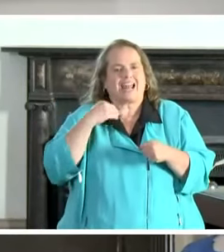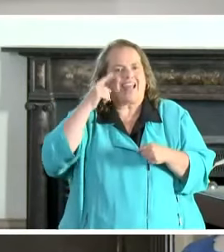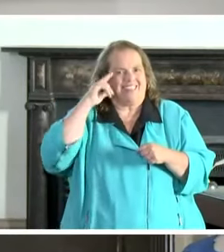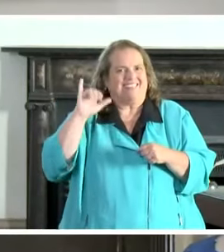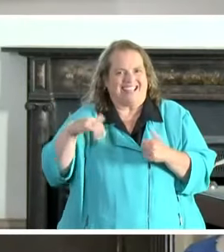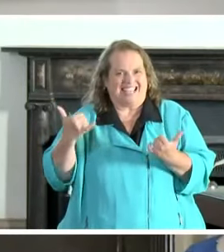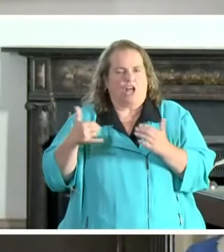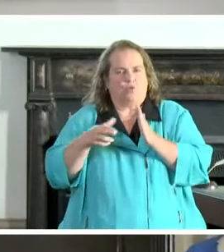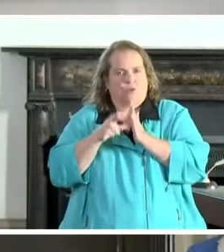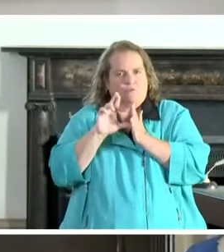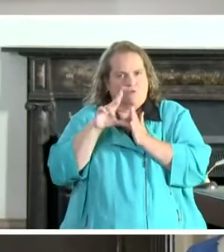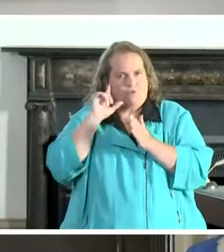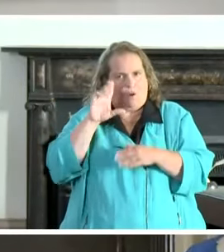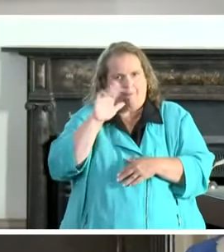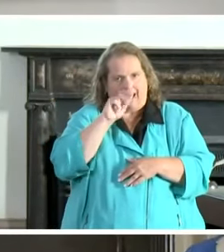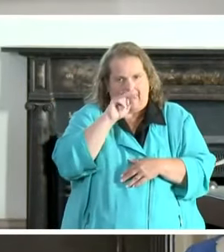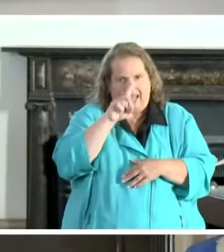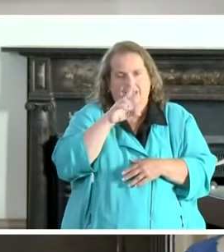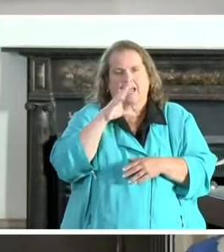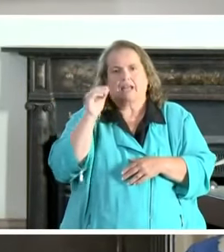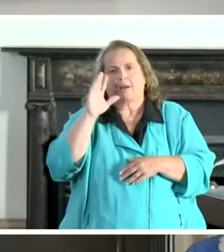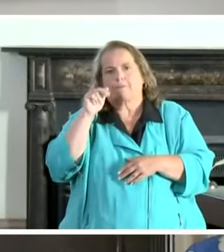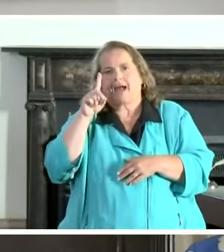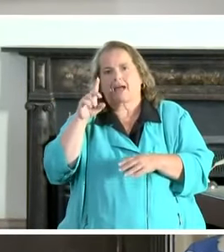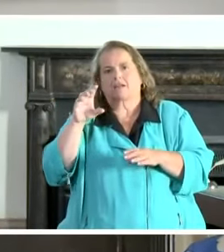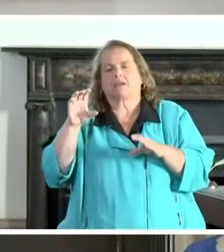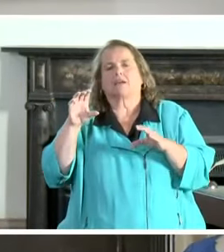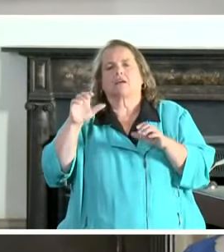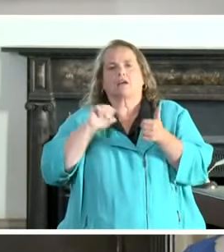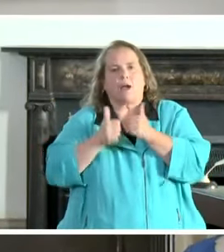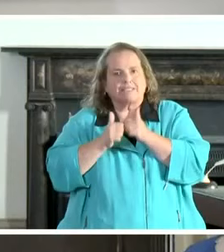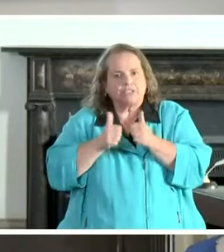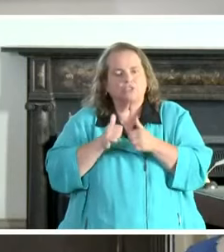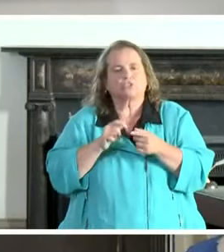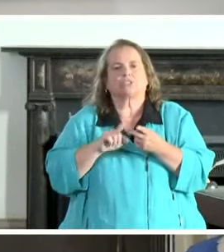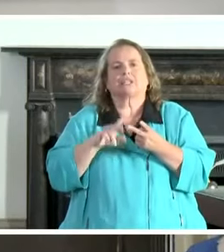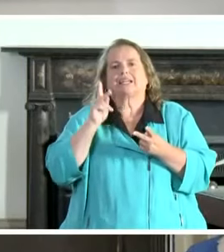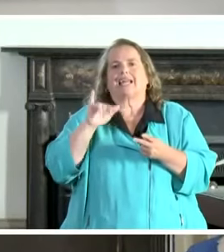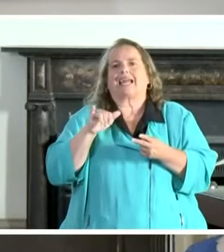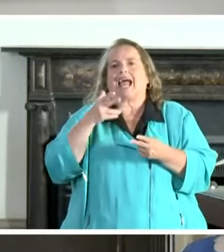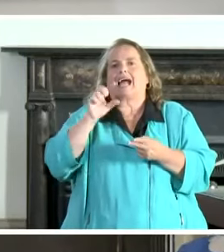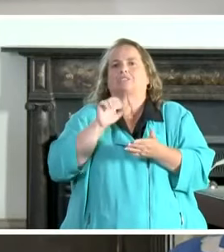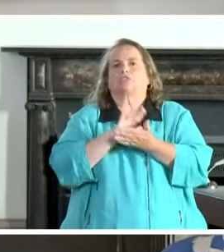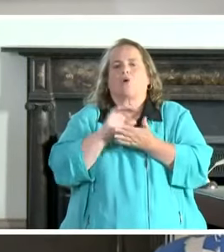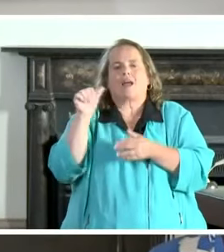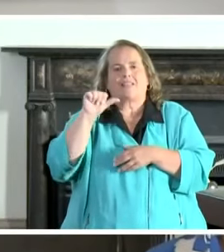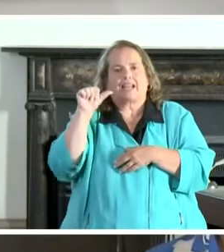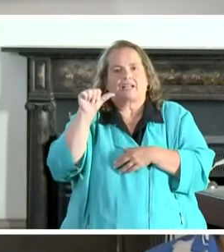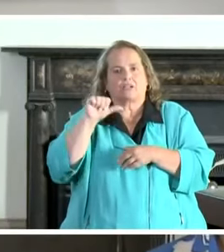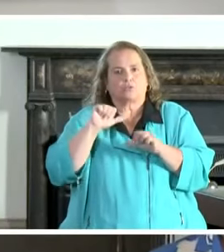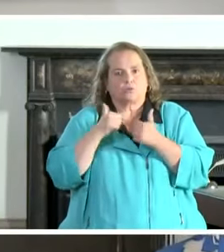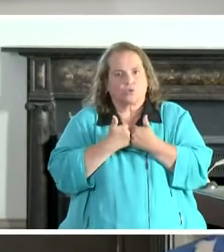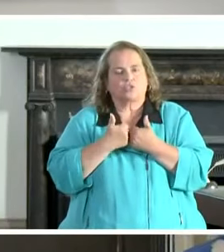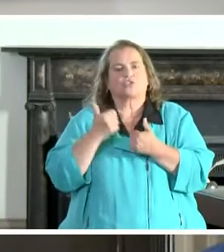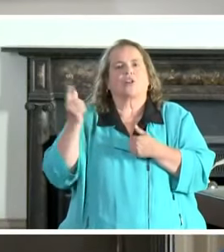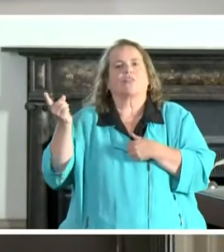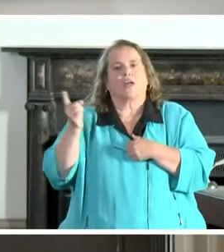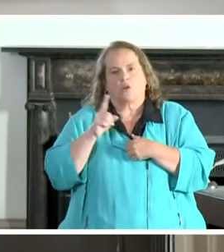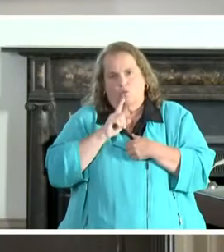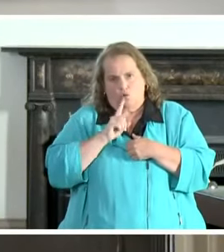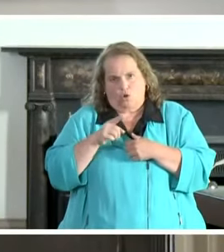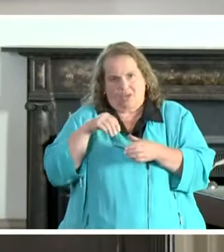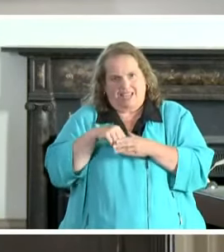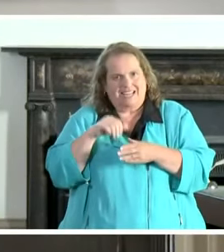reviewed for band and band operations, band competitions. The Kentucky High School Athletic Association, of course, they are in